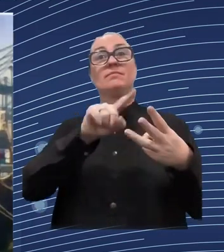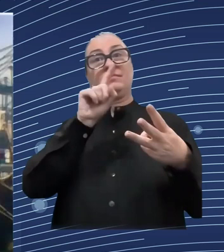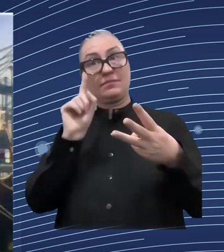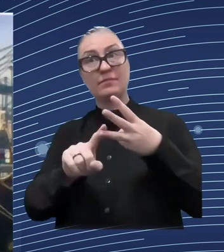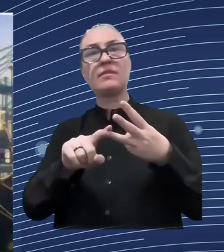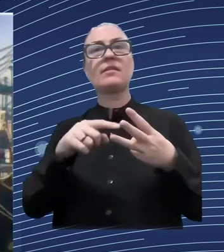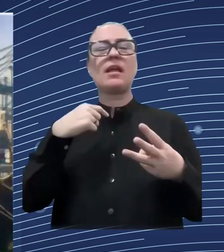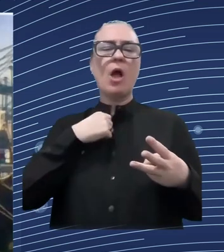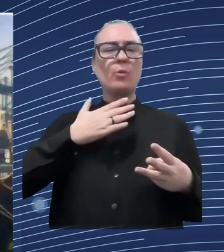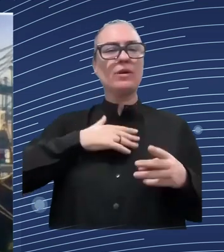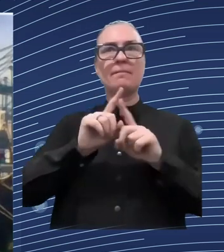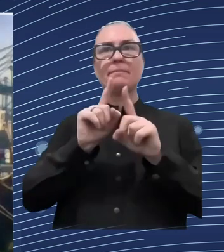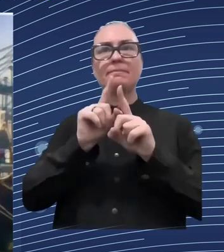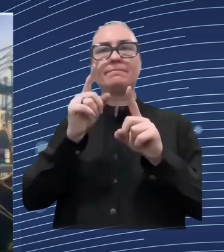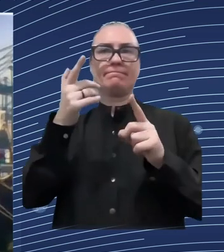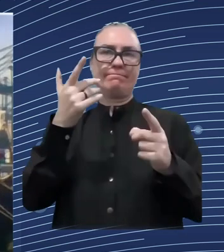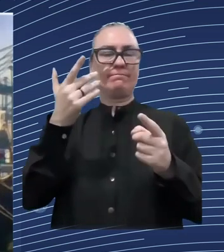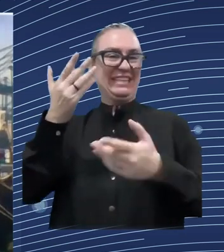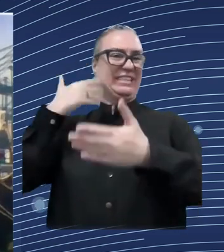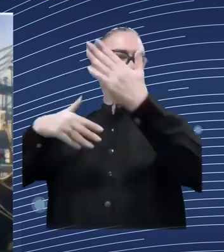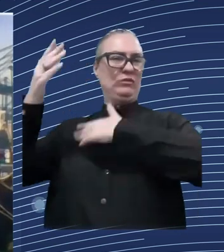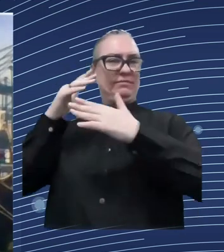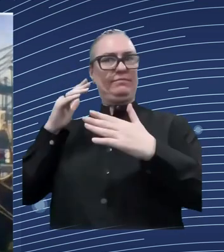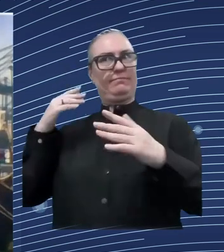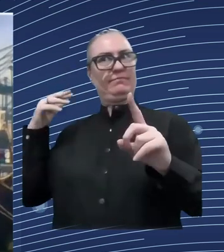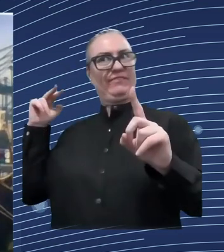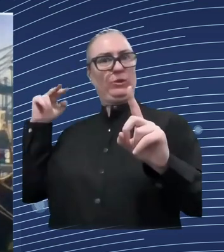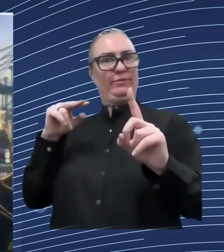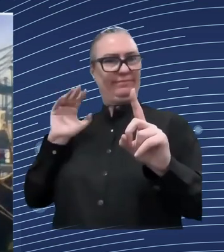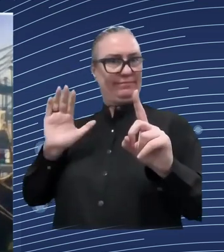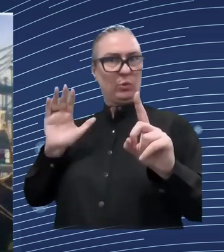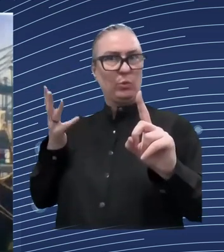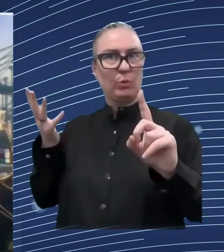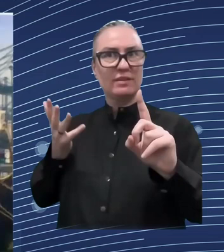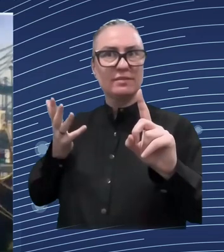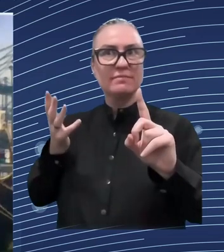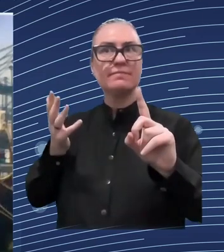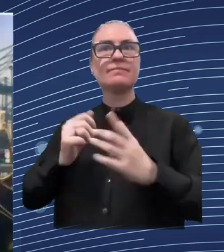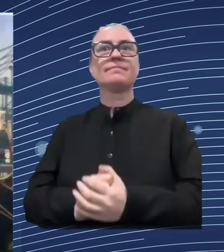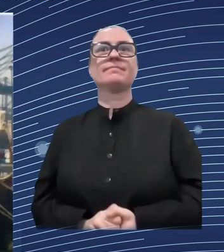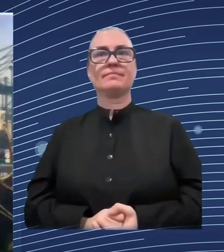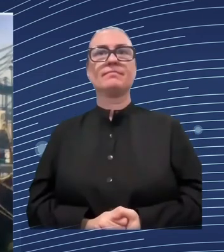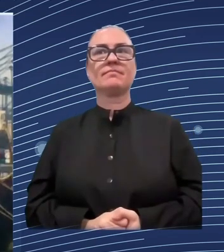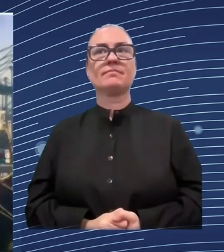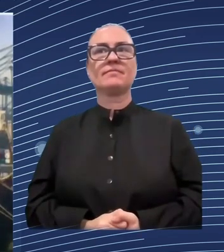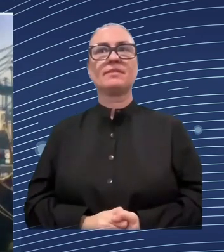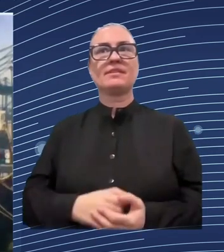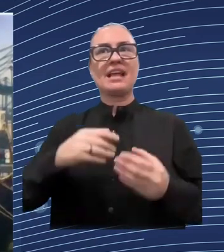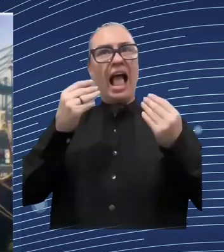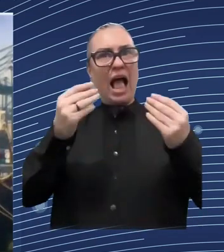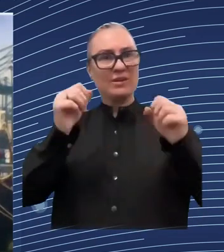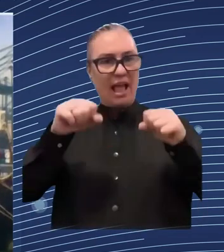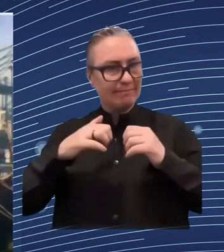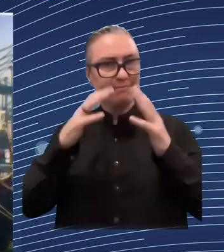employment rate was actually going down so that trend was there and needs to be tackled still we have about 11 million